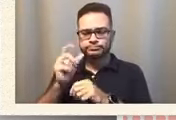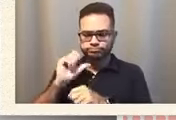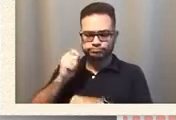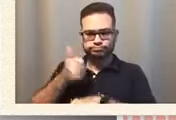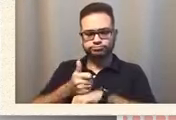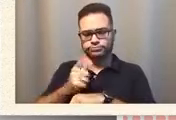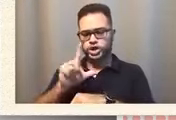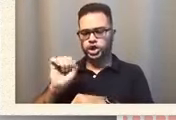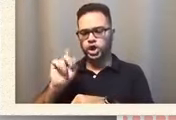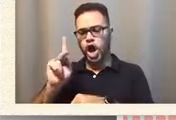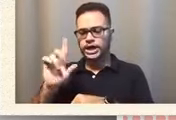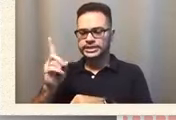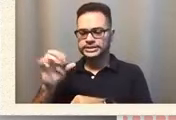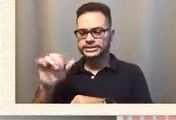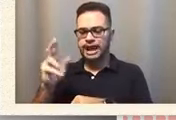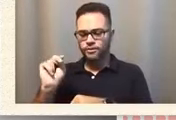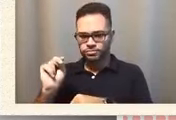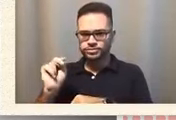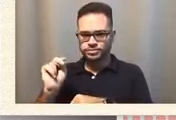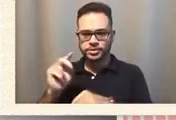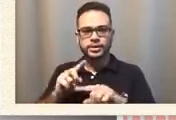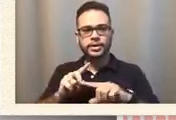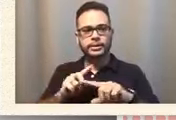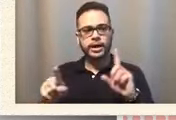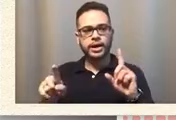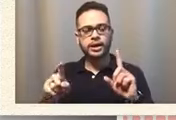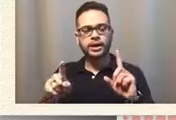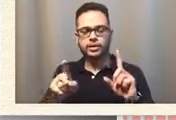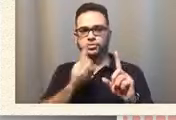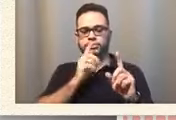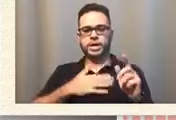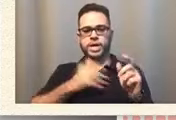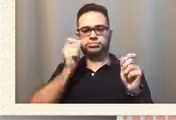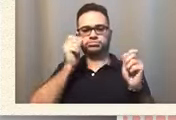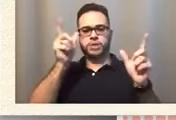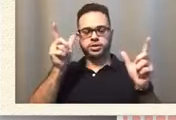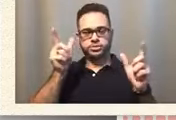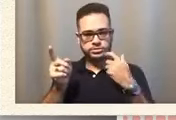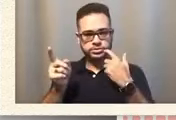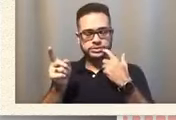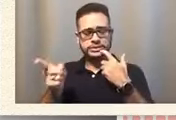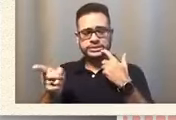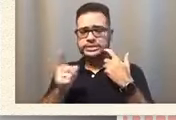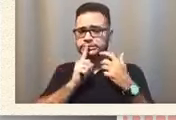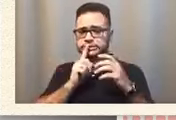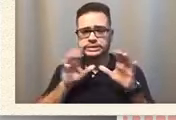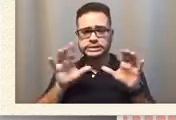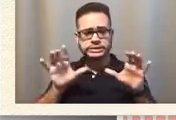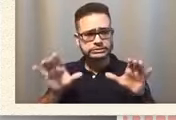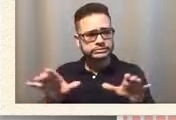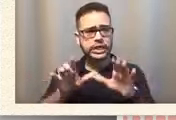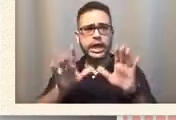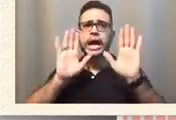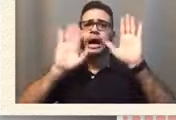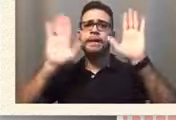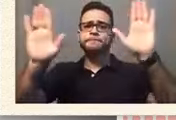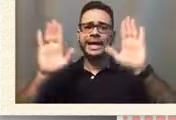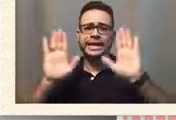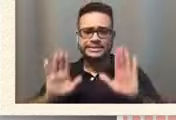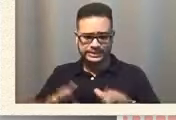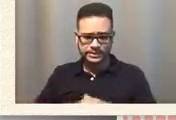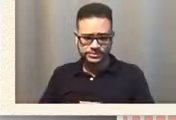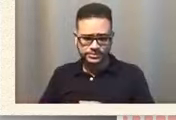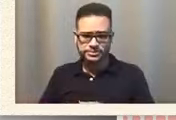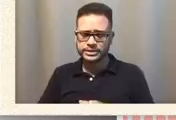to my surprise he did incredibly amazing i mean just amazing